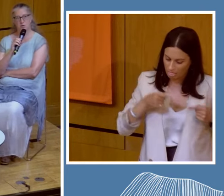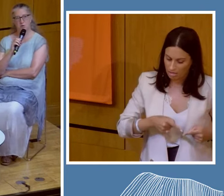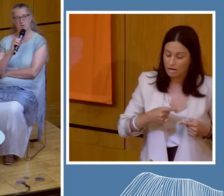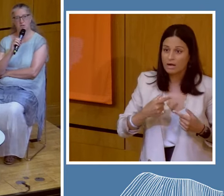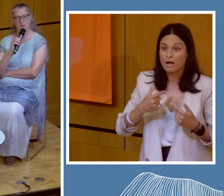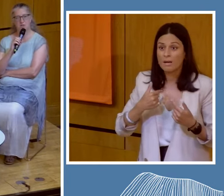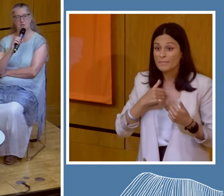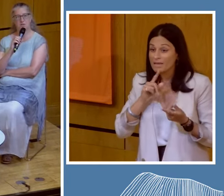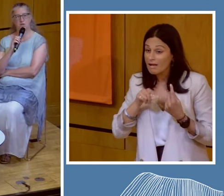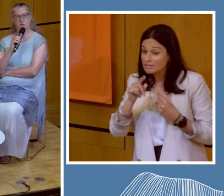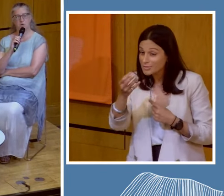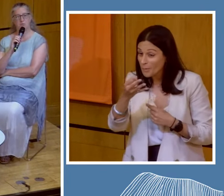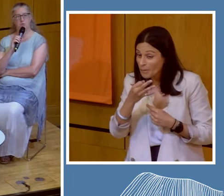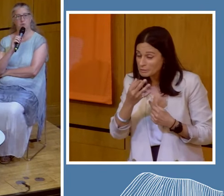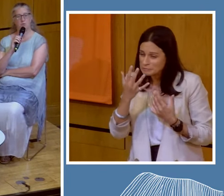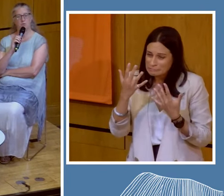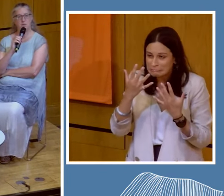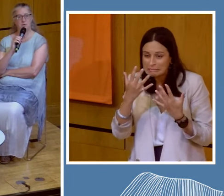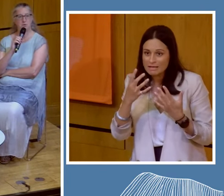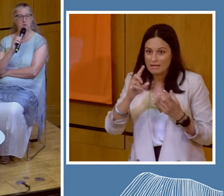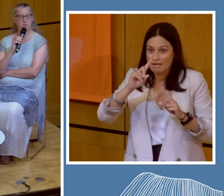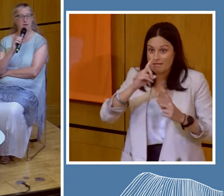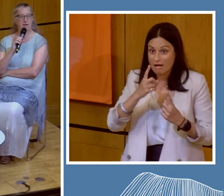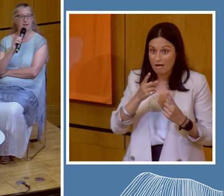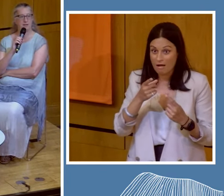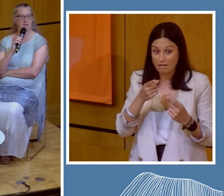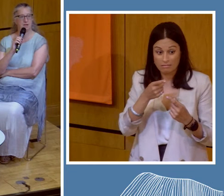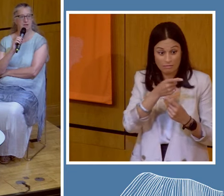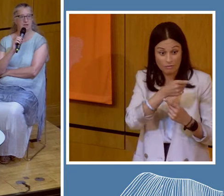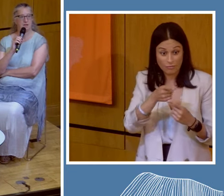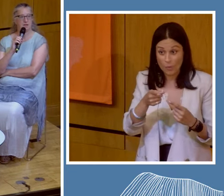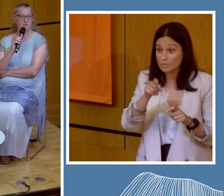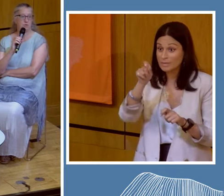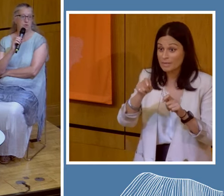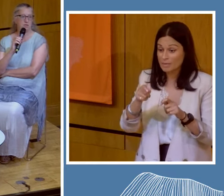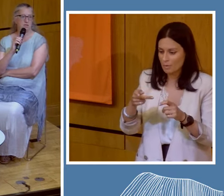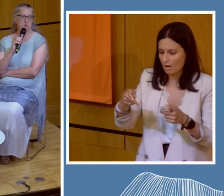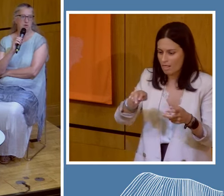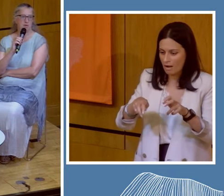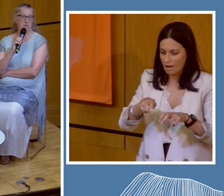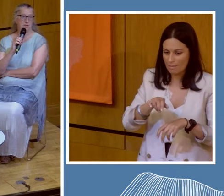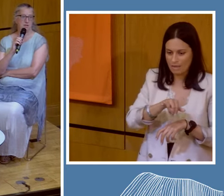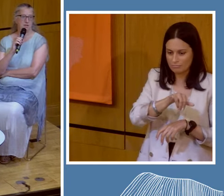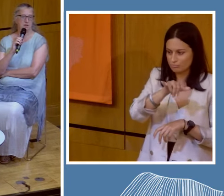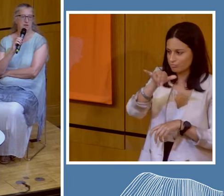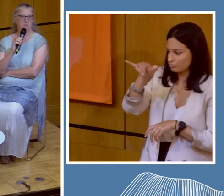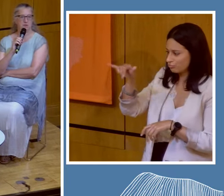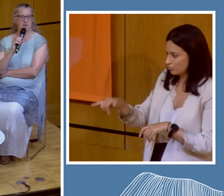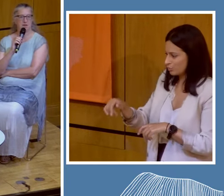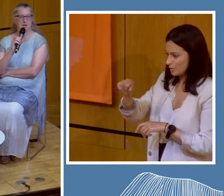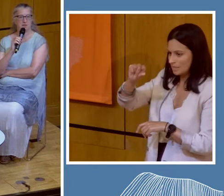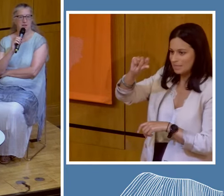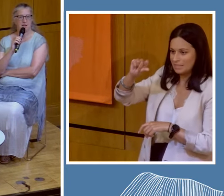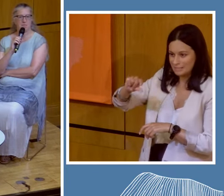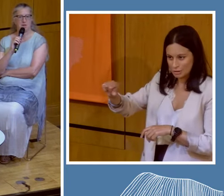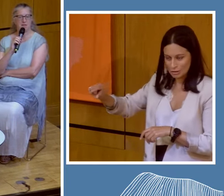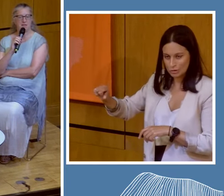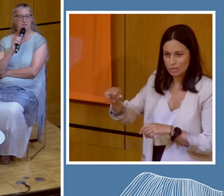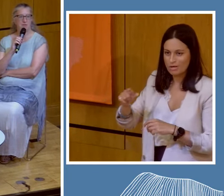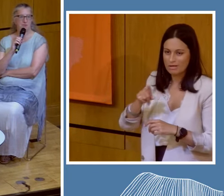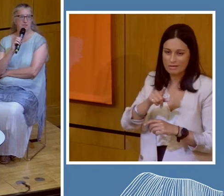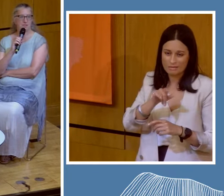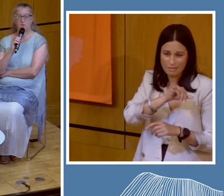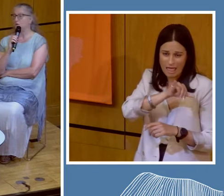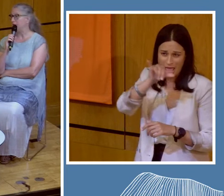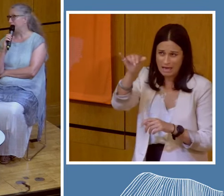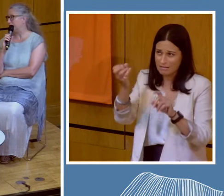answering your question. I don't think we can put all of those people on a plane and unfortunately, because that wouldn't help either and make